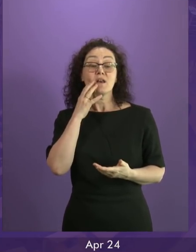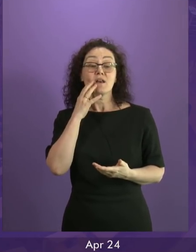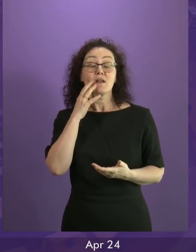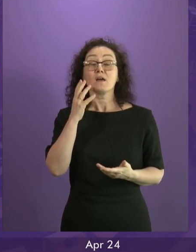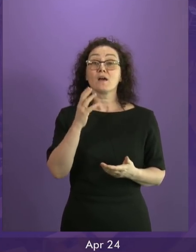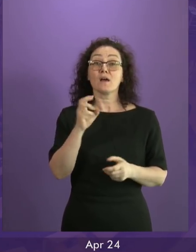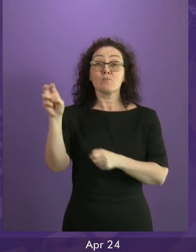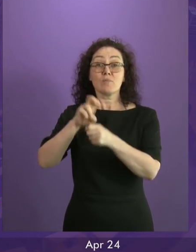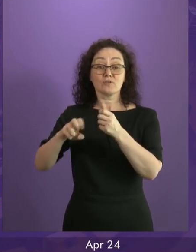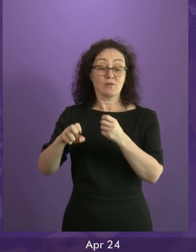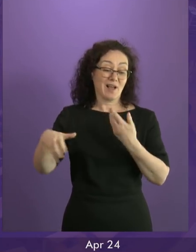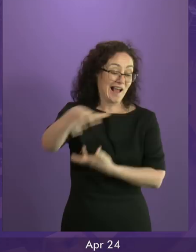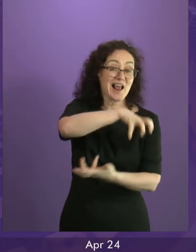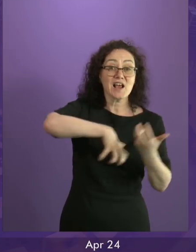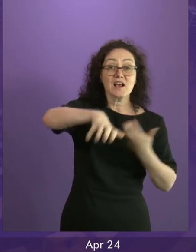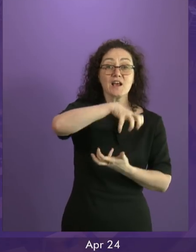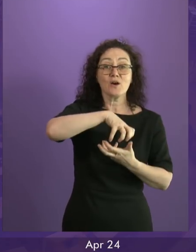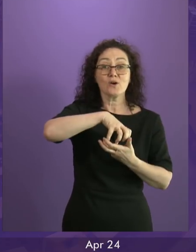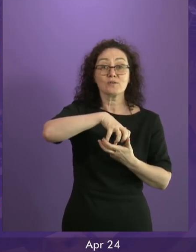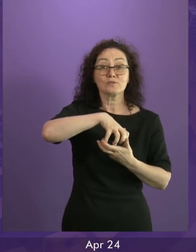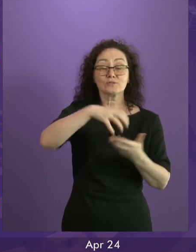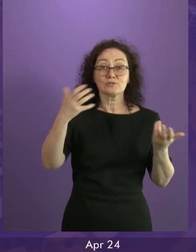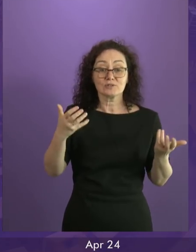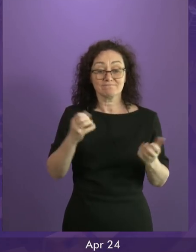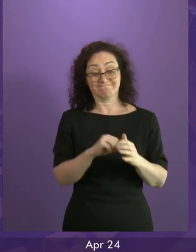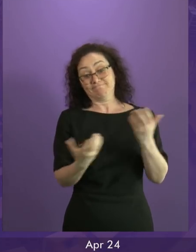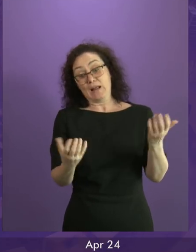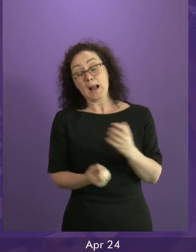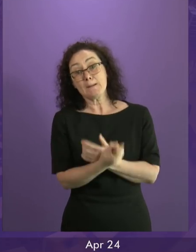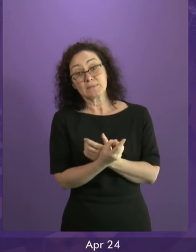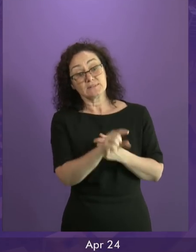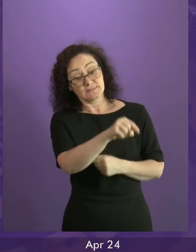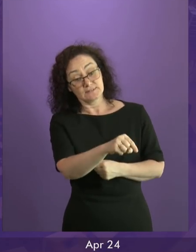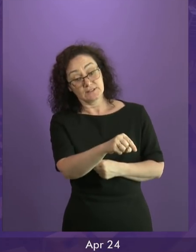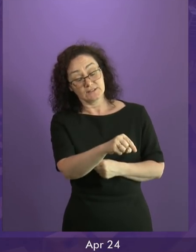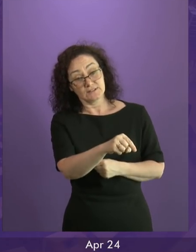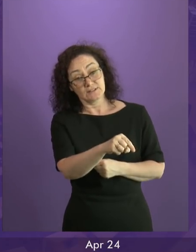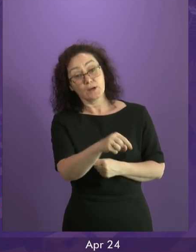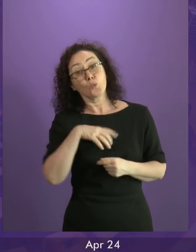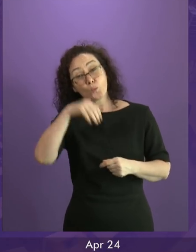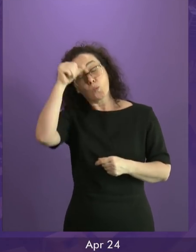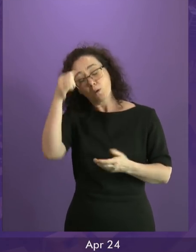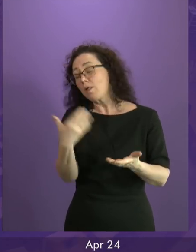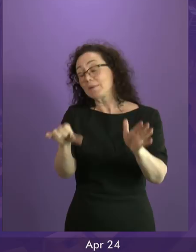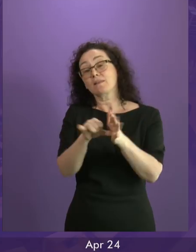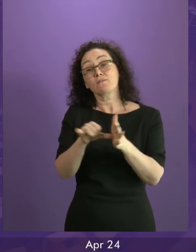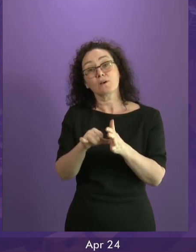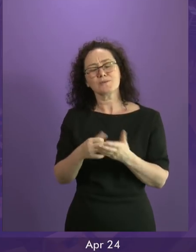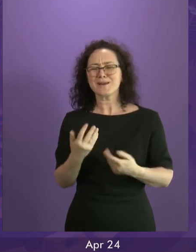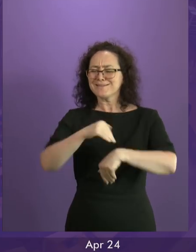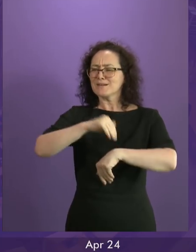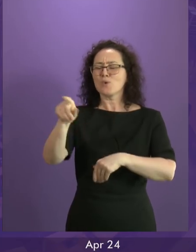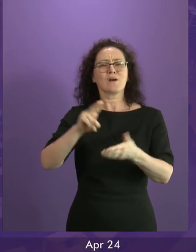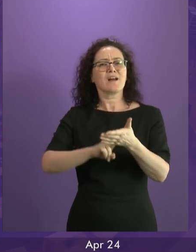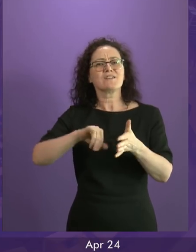the challenges of leaving a political and economic union. So despite her protestations, isn't the First Minister